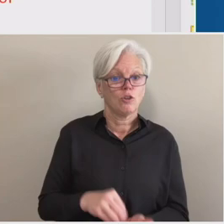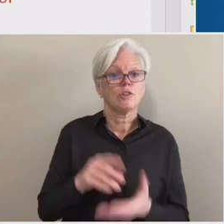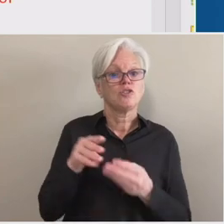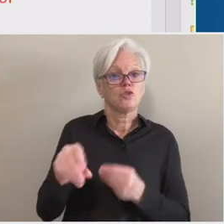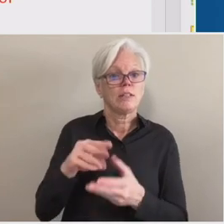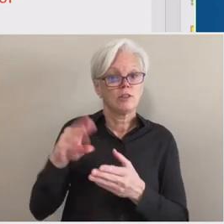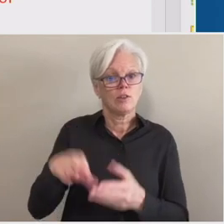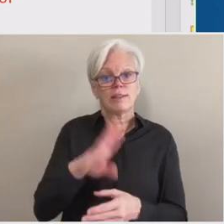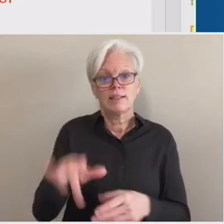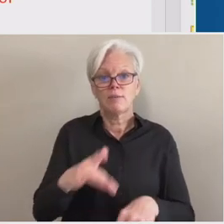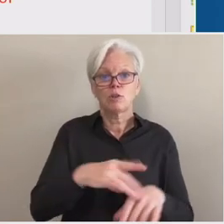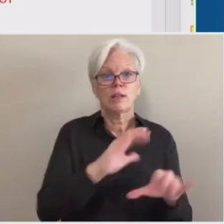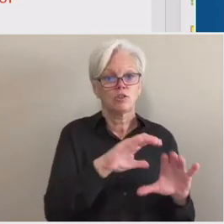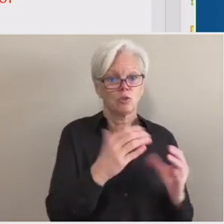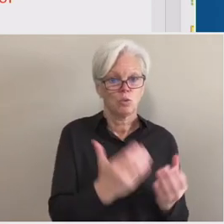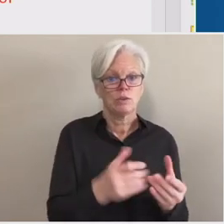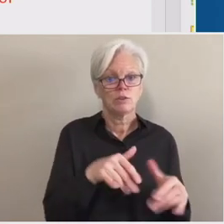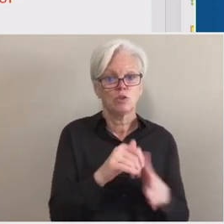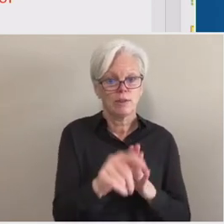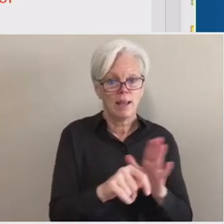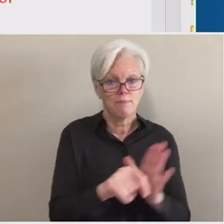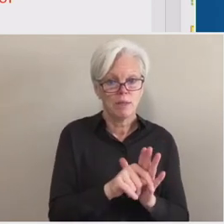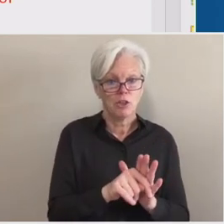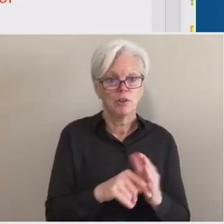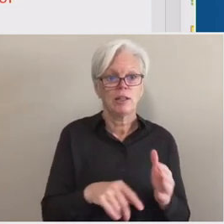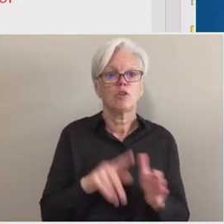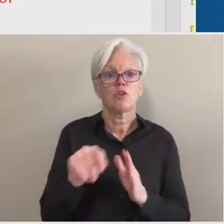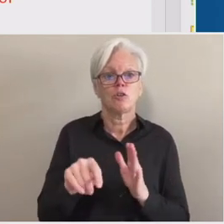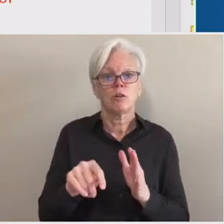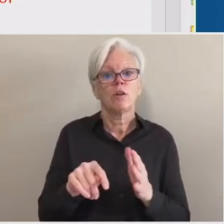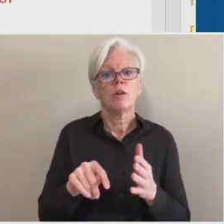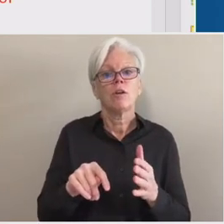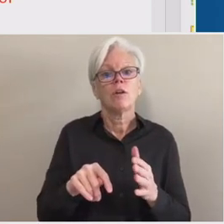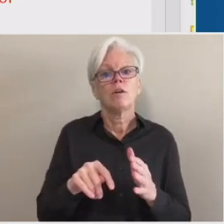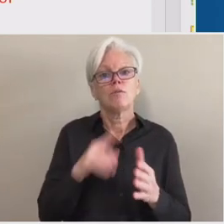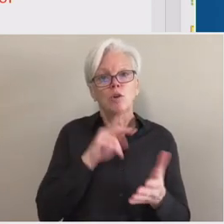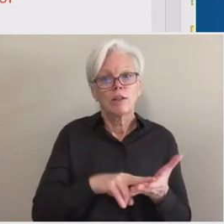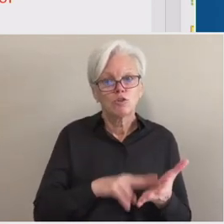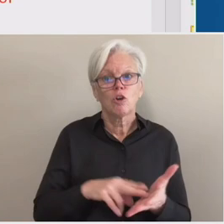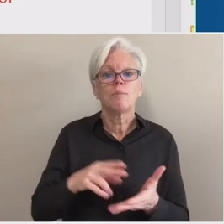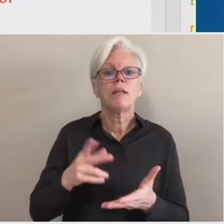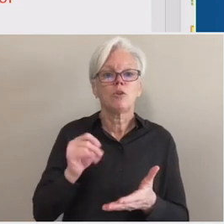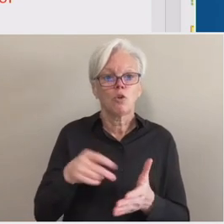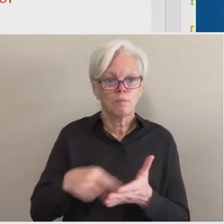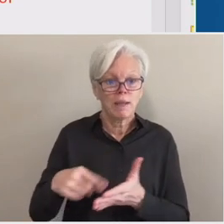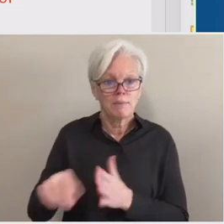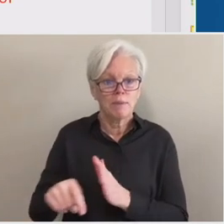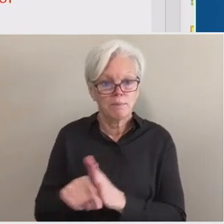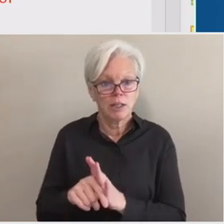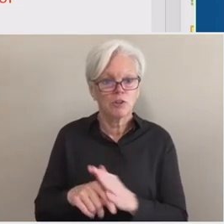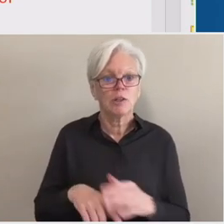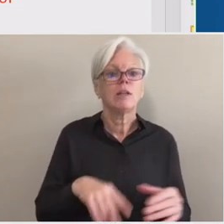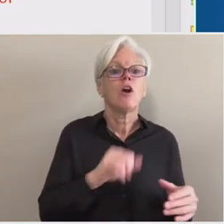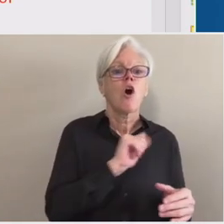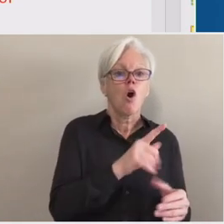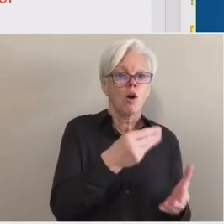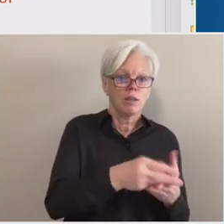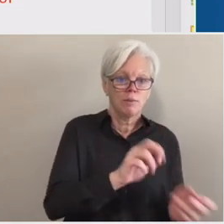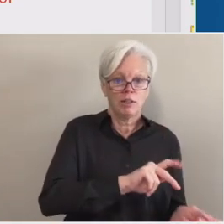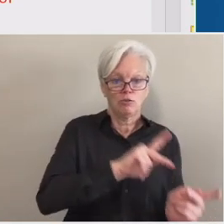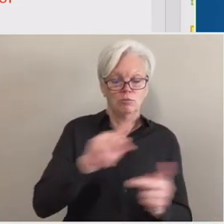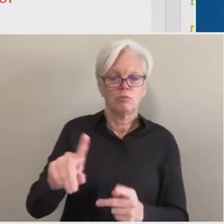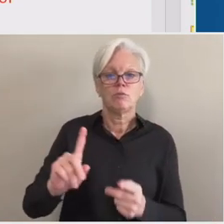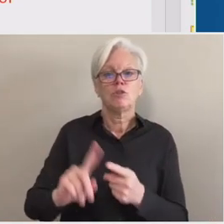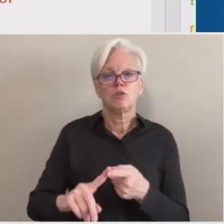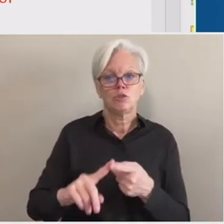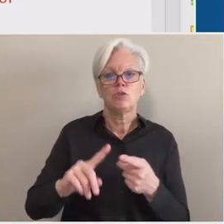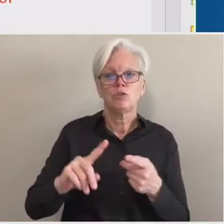payment period or period of enrollment. The institution returns all Title IV aid to the student that they receive for that period, they refund all institutional